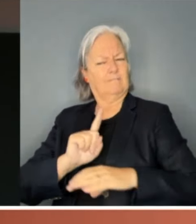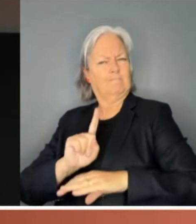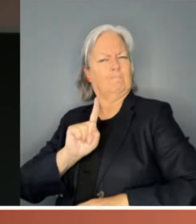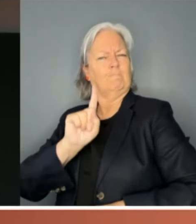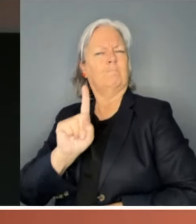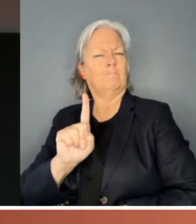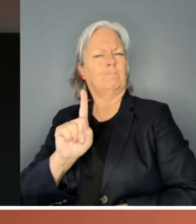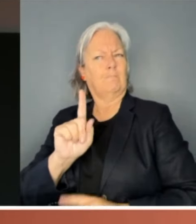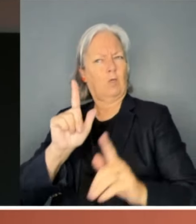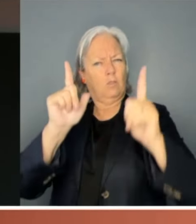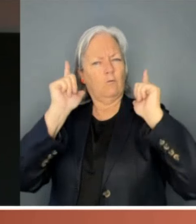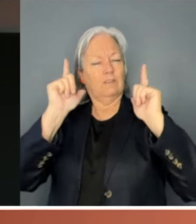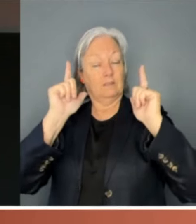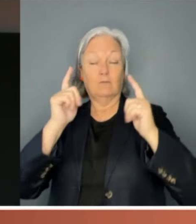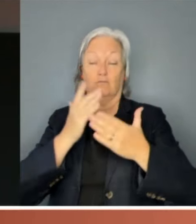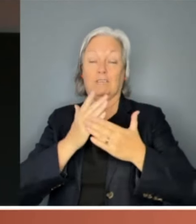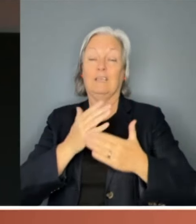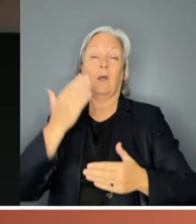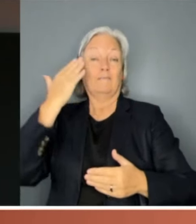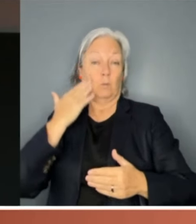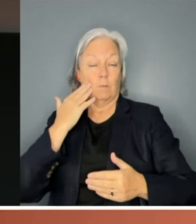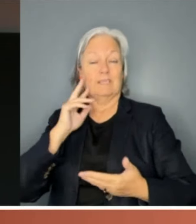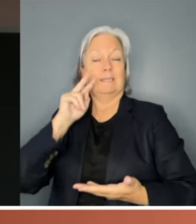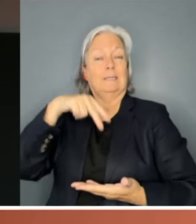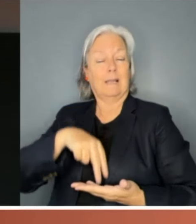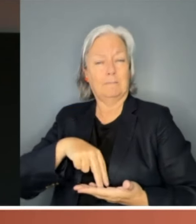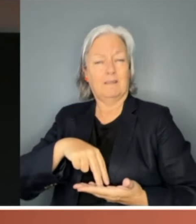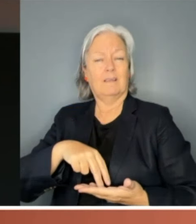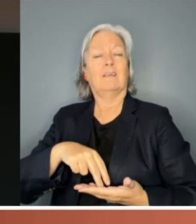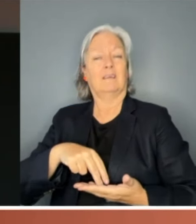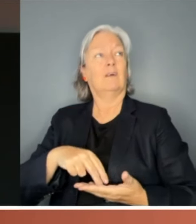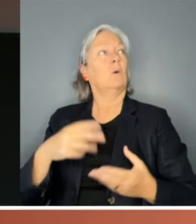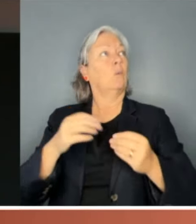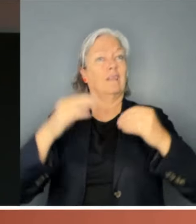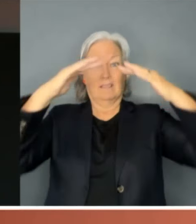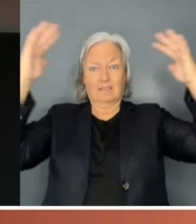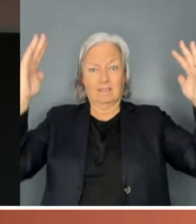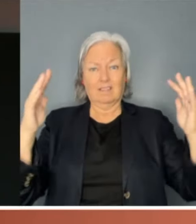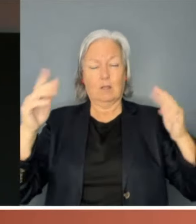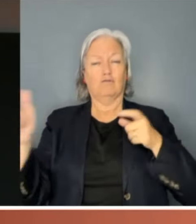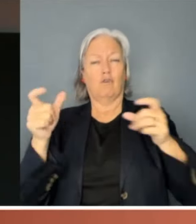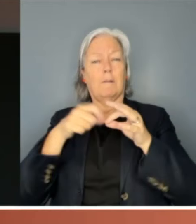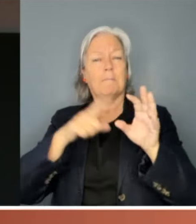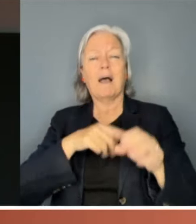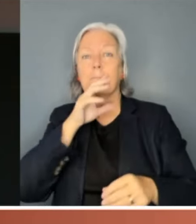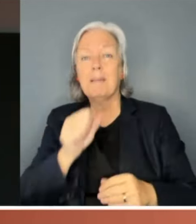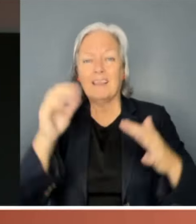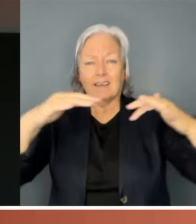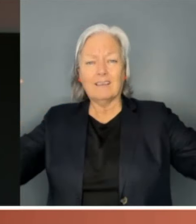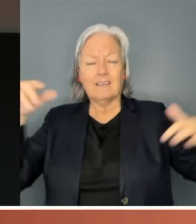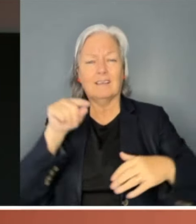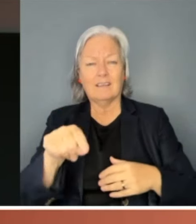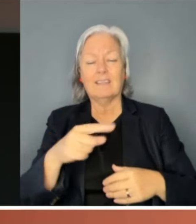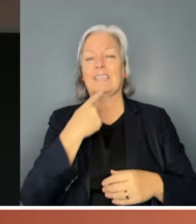takes courage as a woman to stand up inside a system built and controlled by men. It takes courage to say, no,